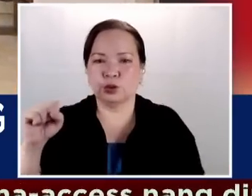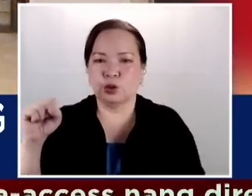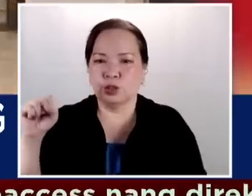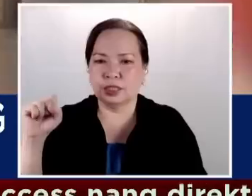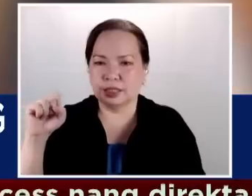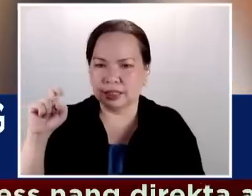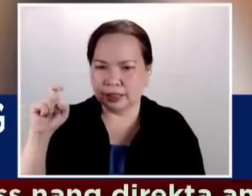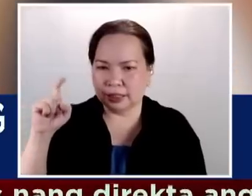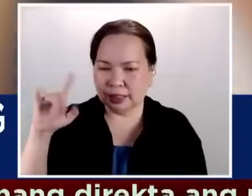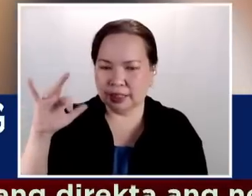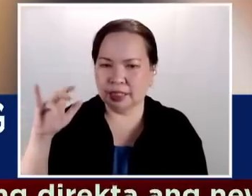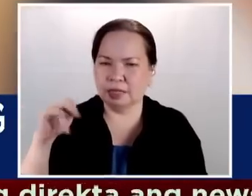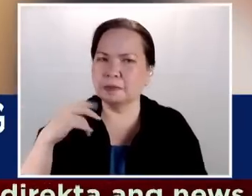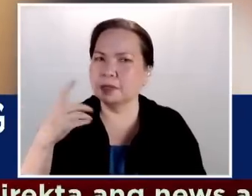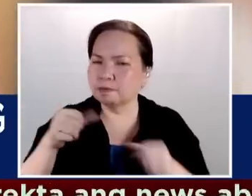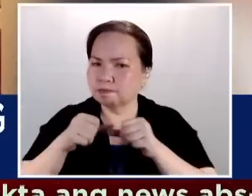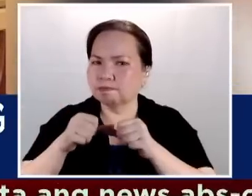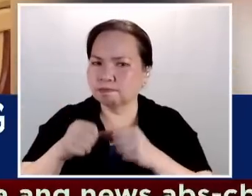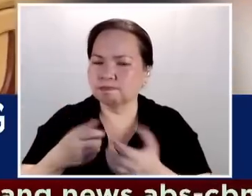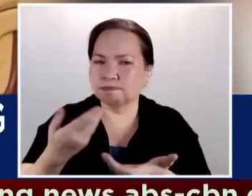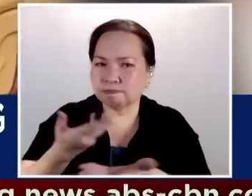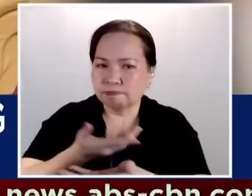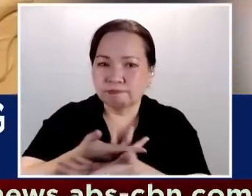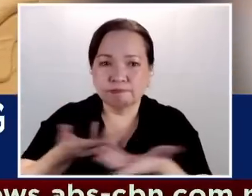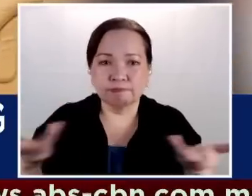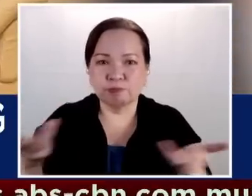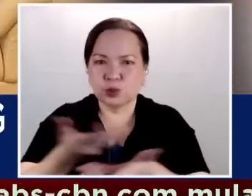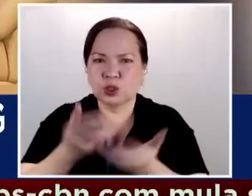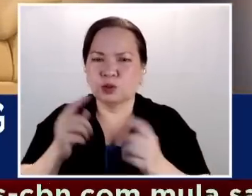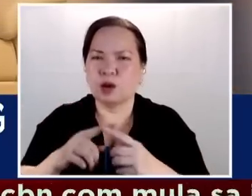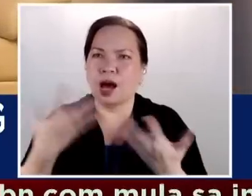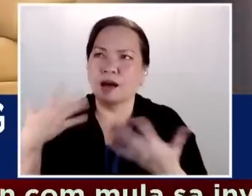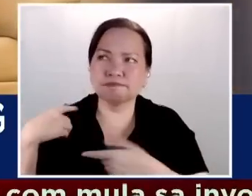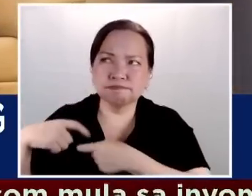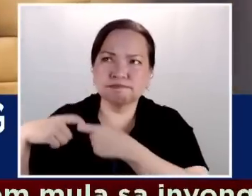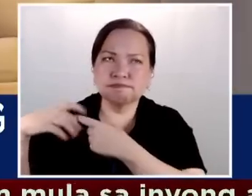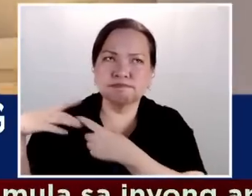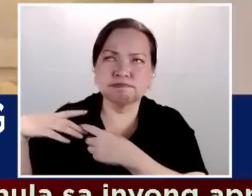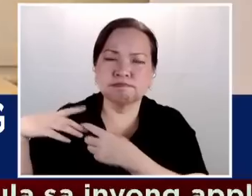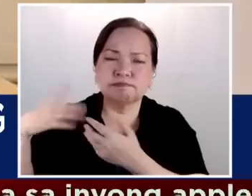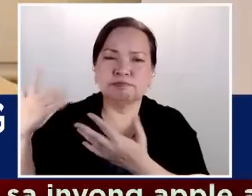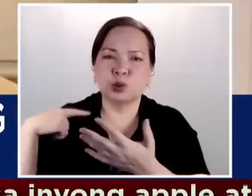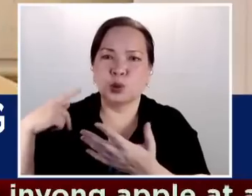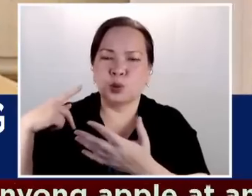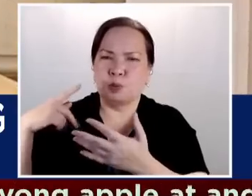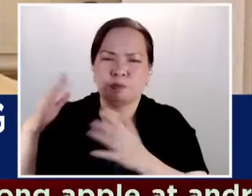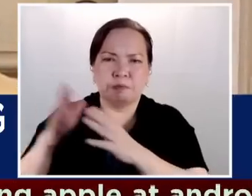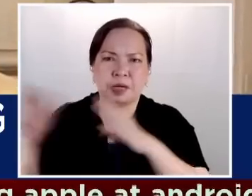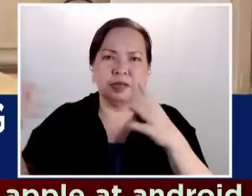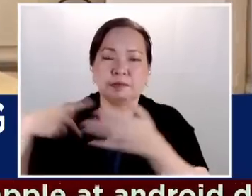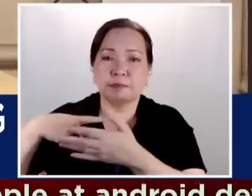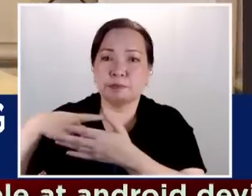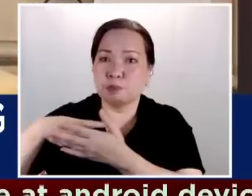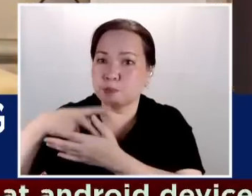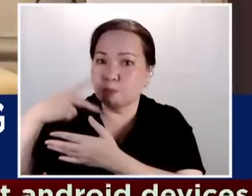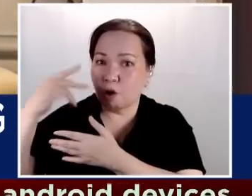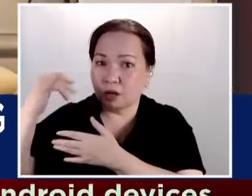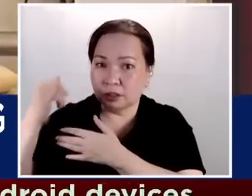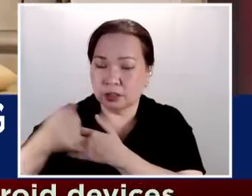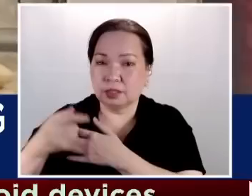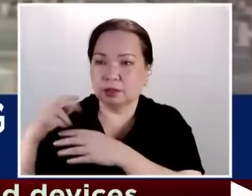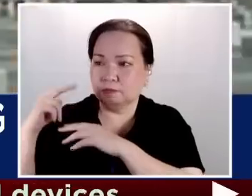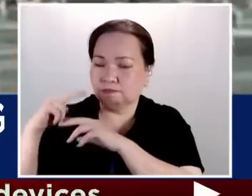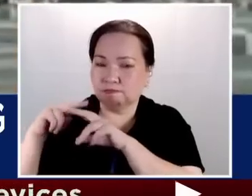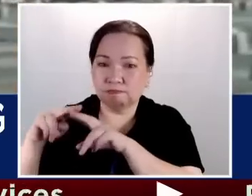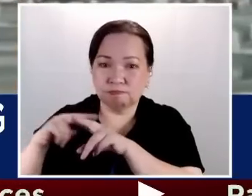pagpapatuloy ng usapan sa naonsyaming malalaking railway projects na dapat sanay ipauutang sa Pilipinas